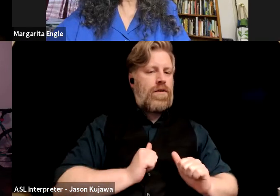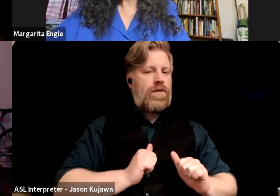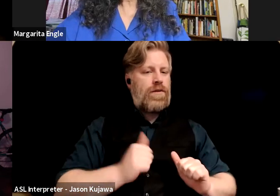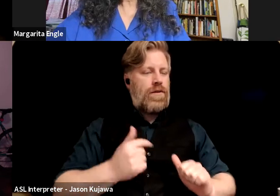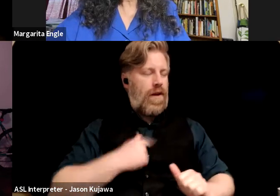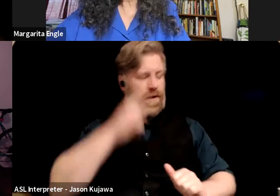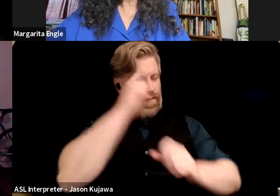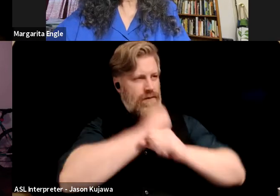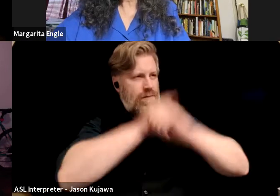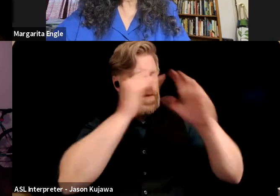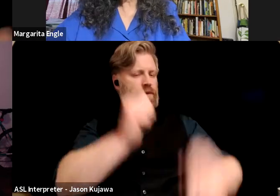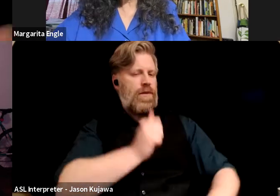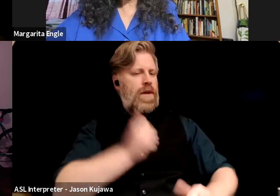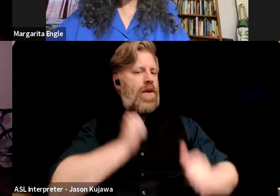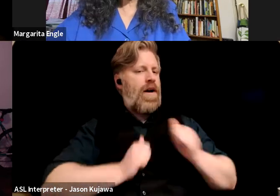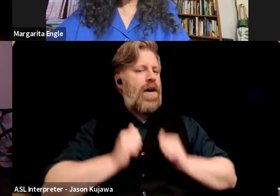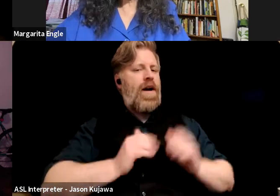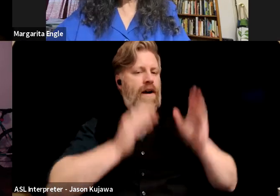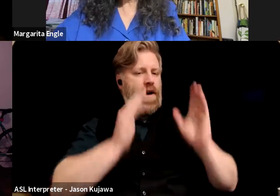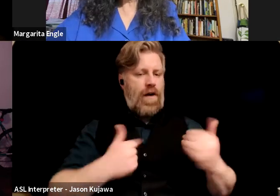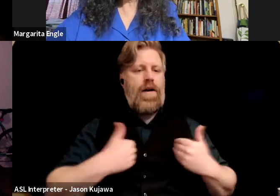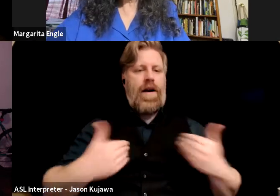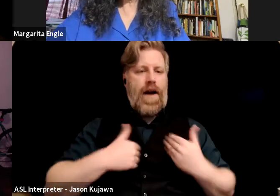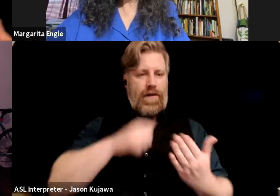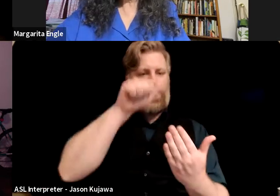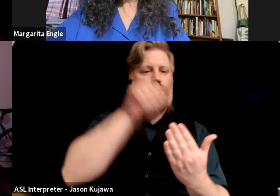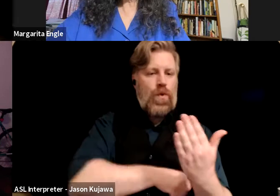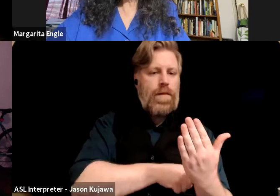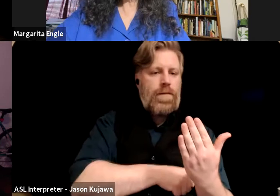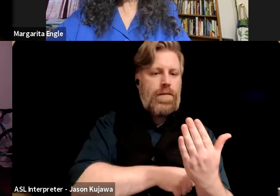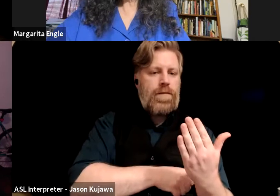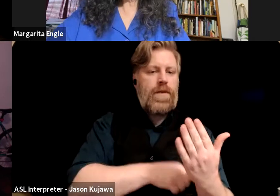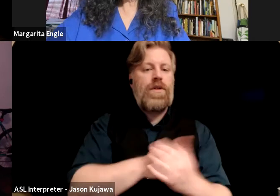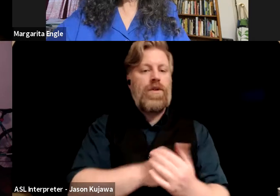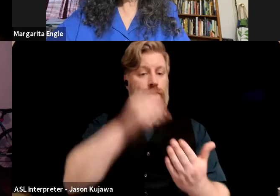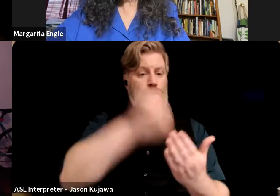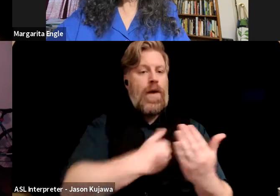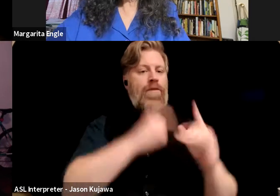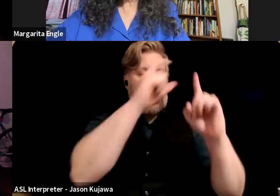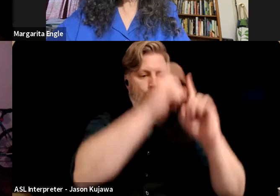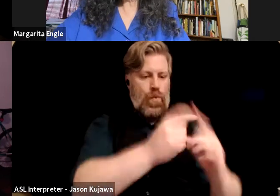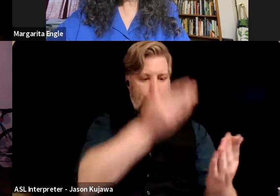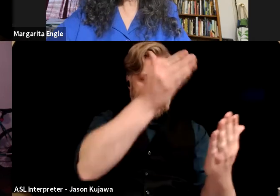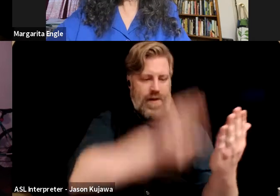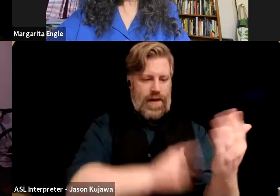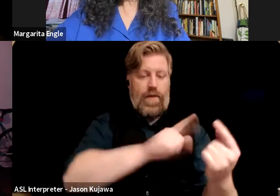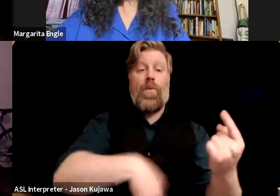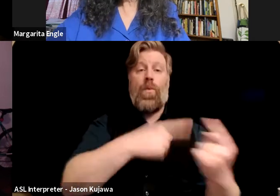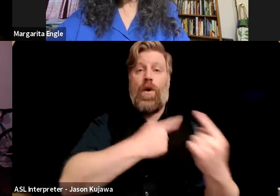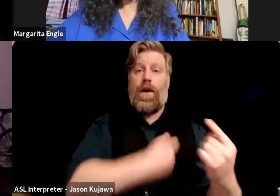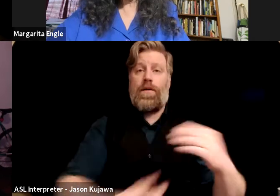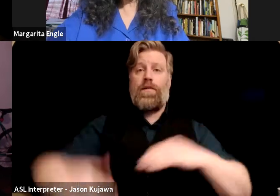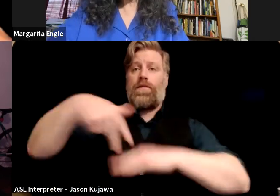who has the script and, you know, the script has got all the words, but the moment I step on the stage and,